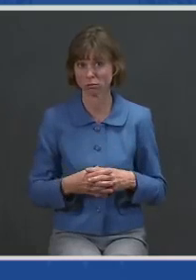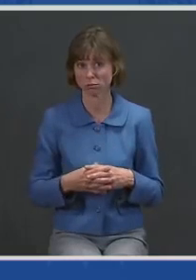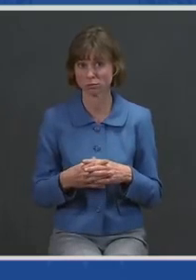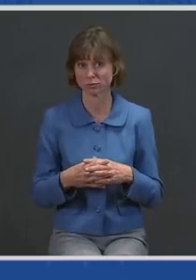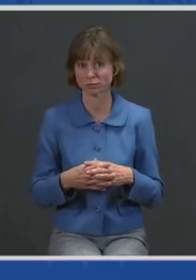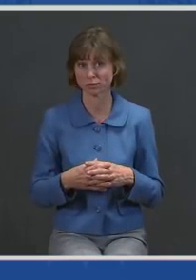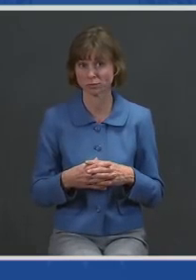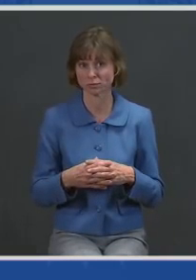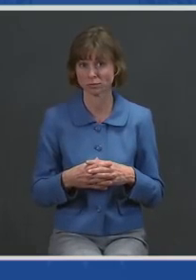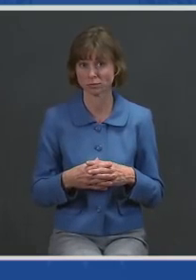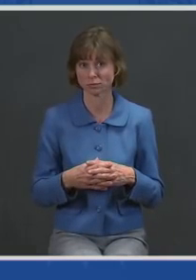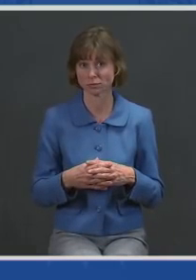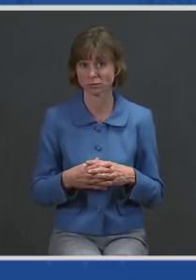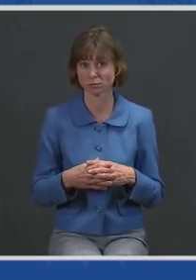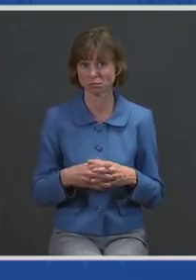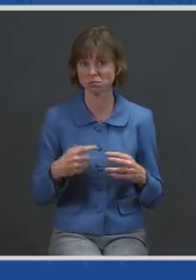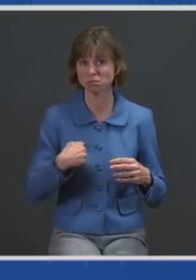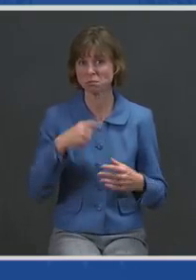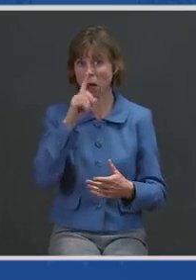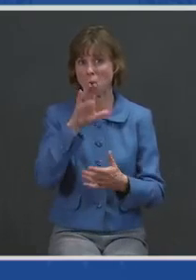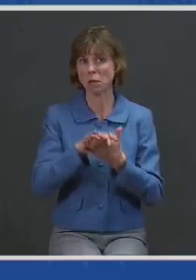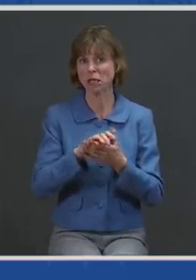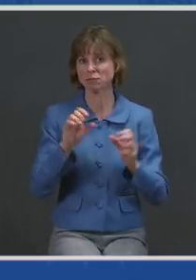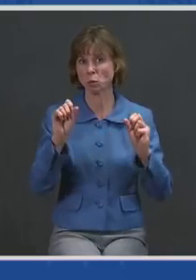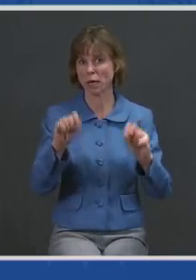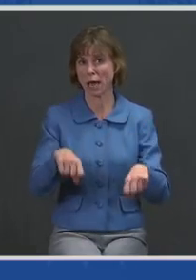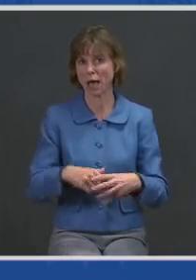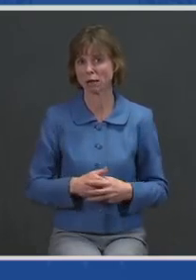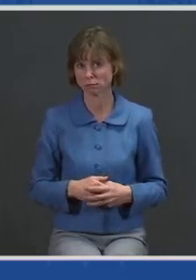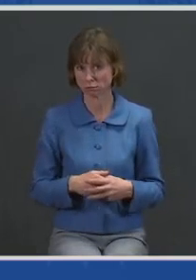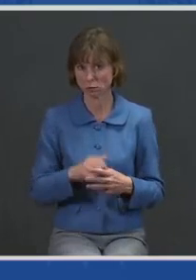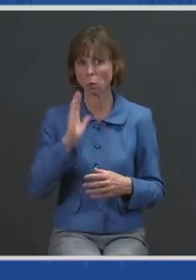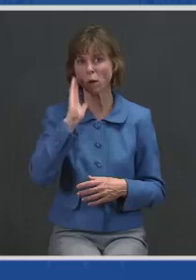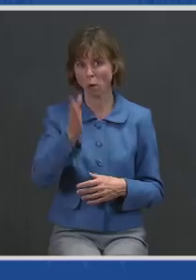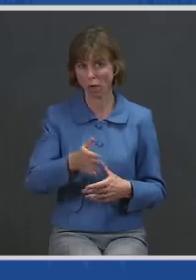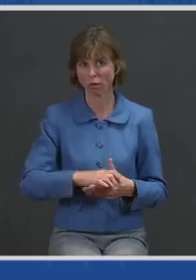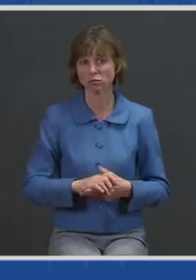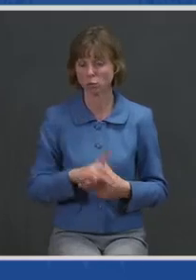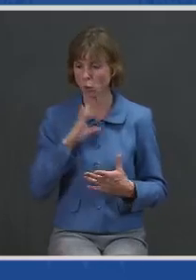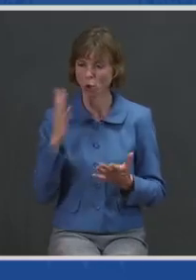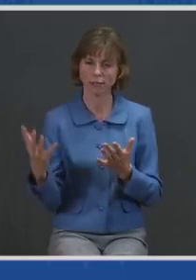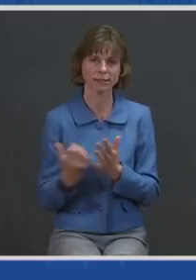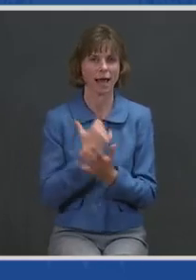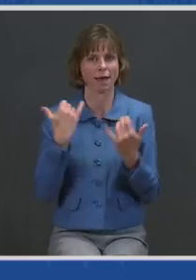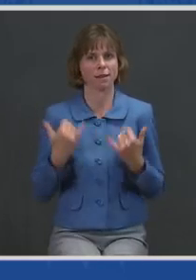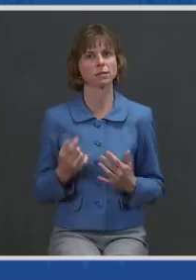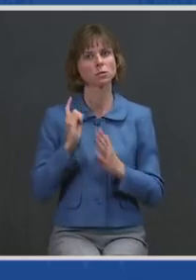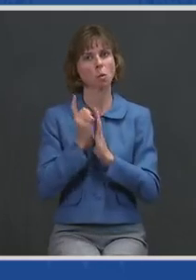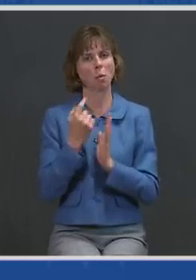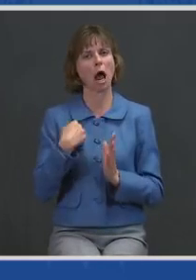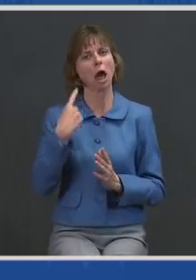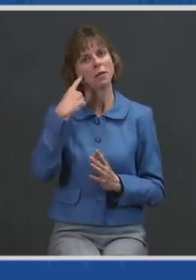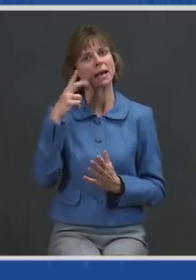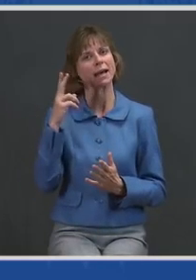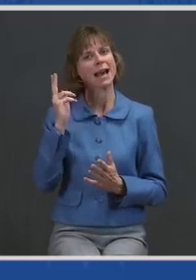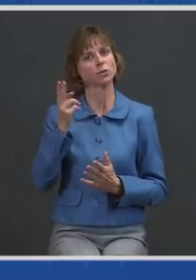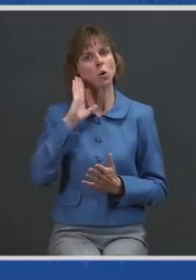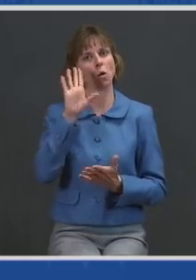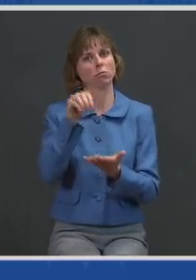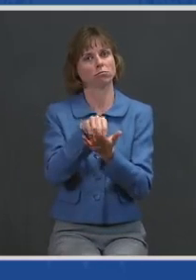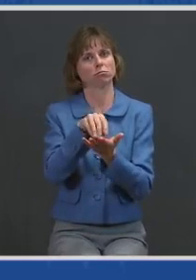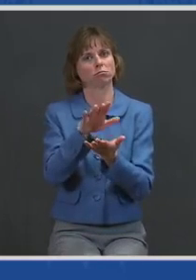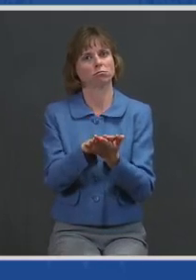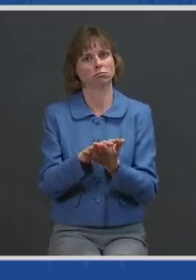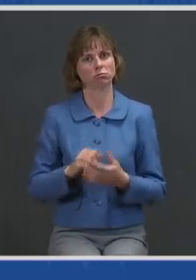can and we will. We're seizing this moment. And history, I believe, will record. We